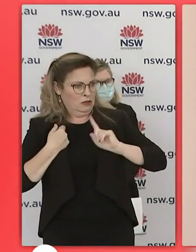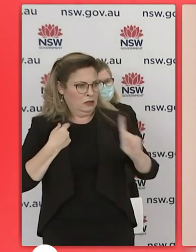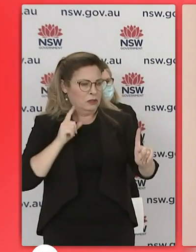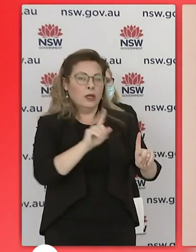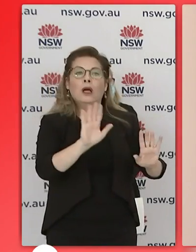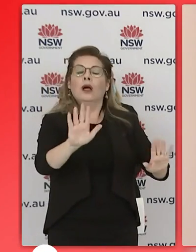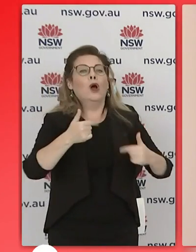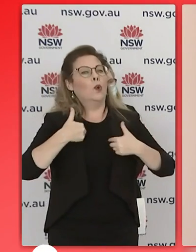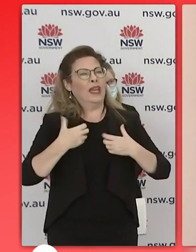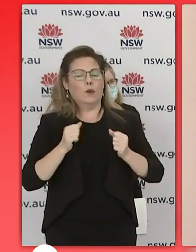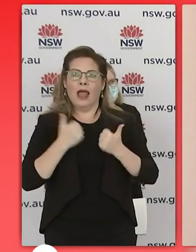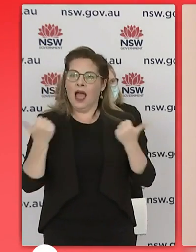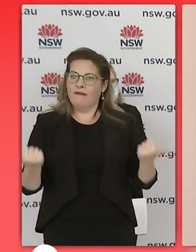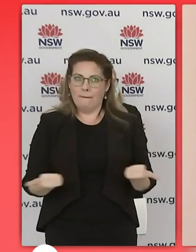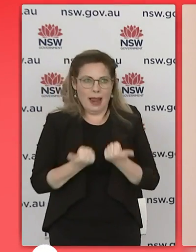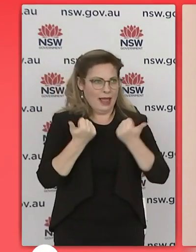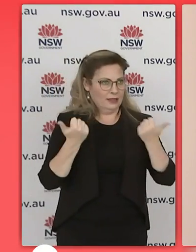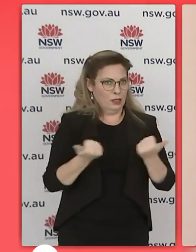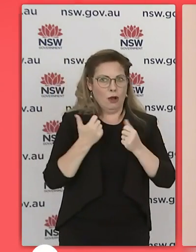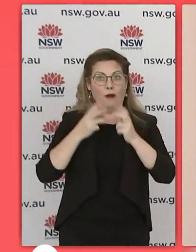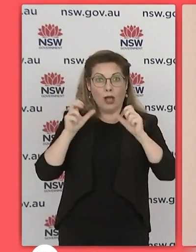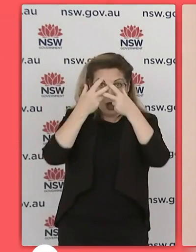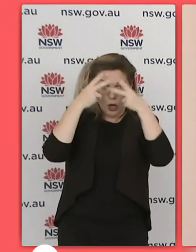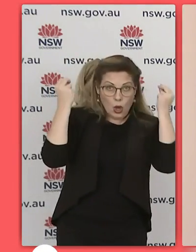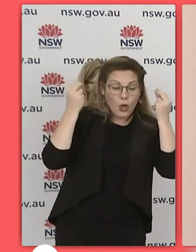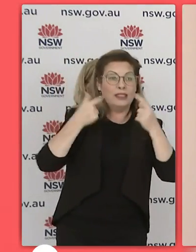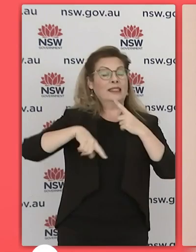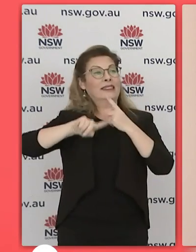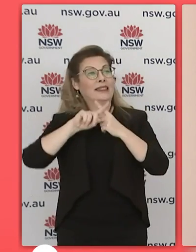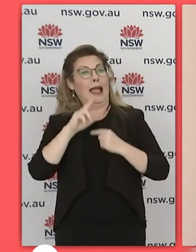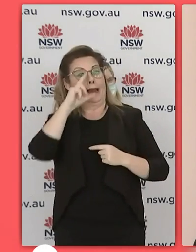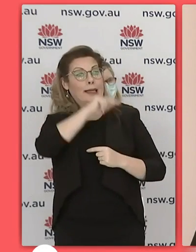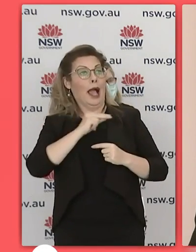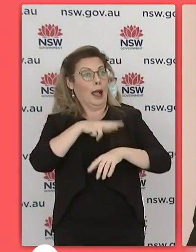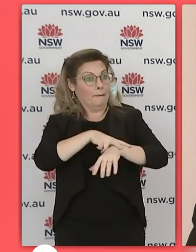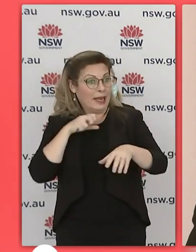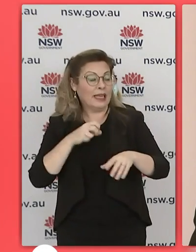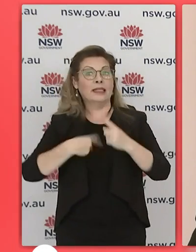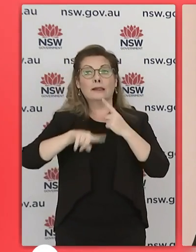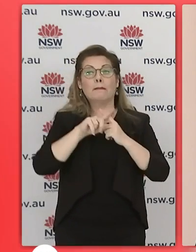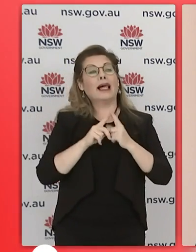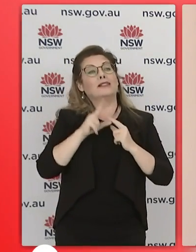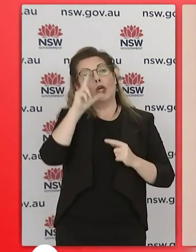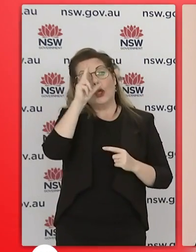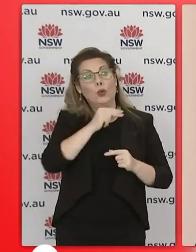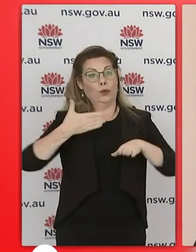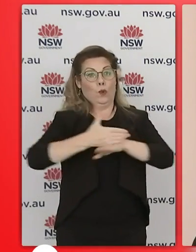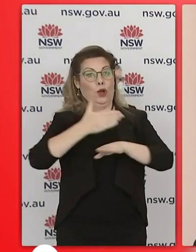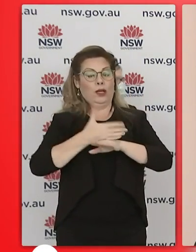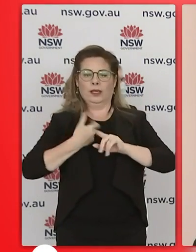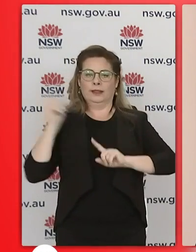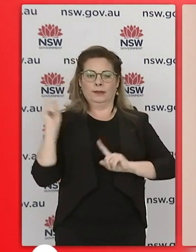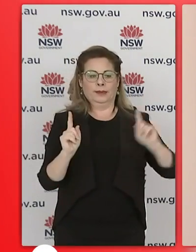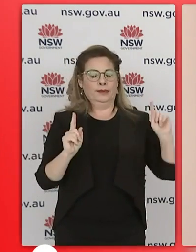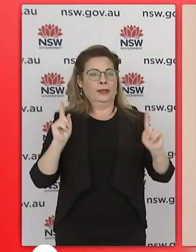have nurses we'll have some of the youth command we'll have some of the young young police from the various operations within police there